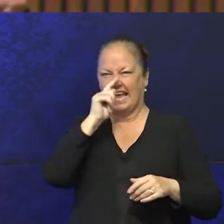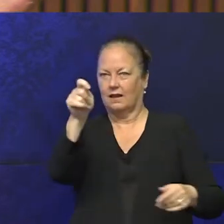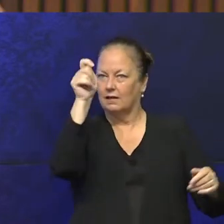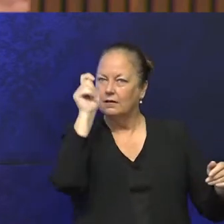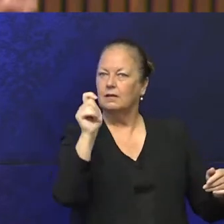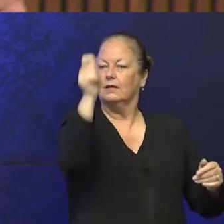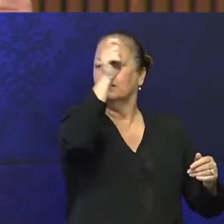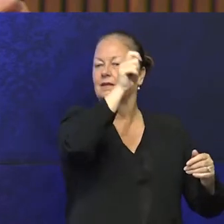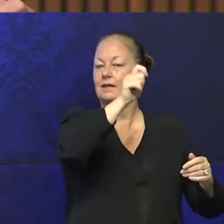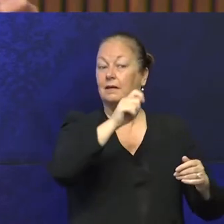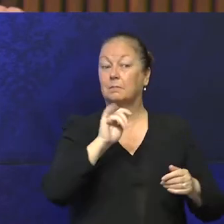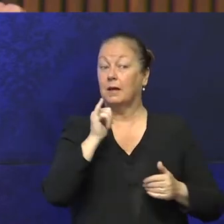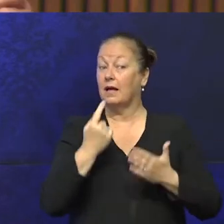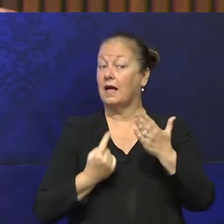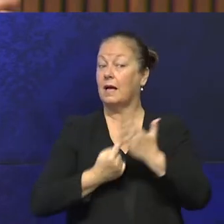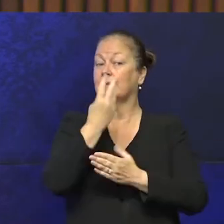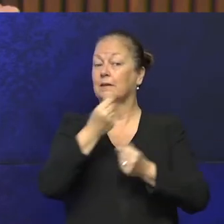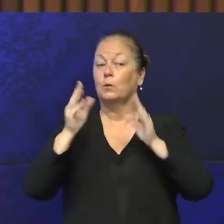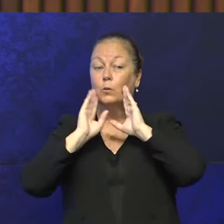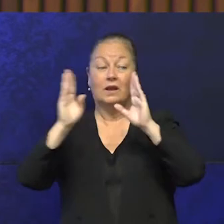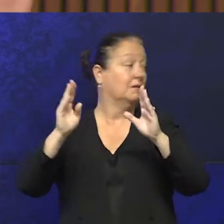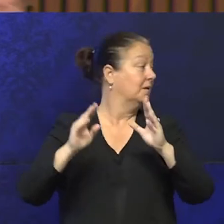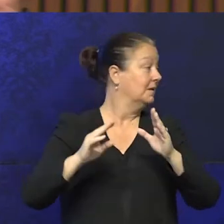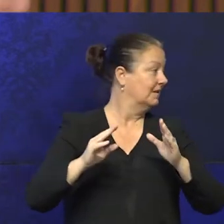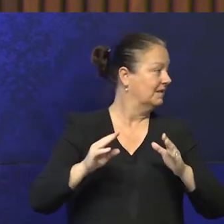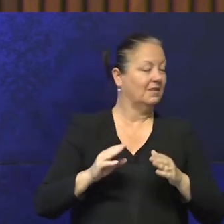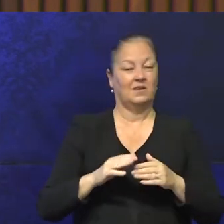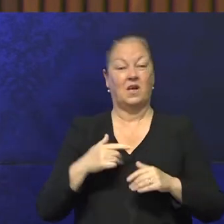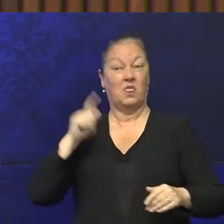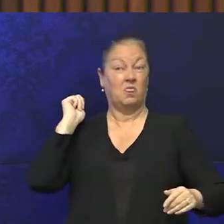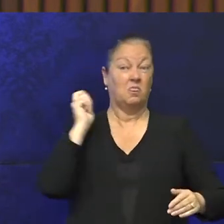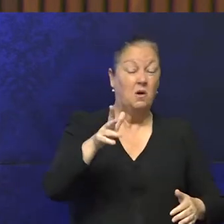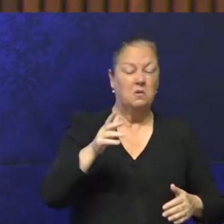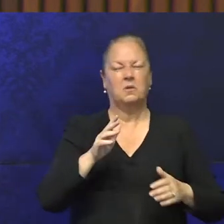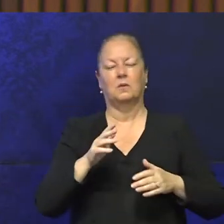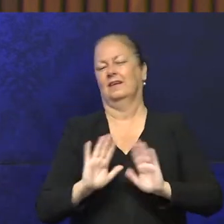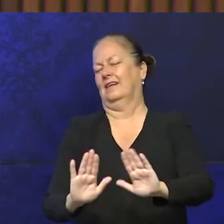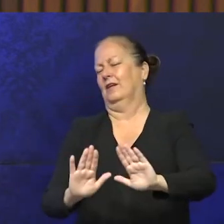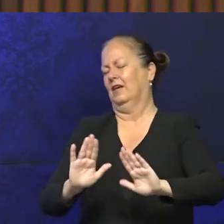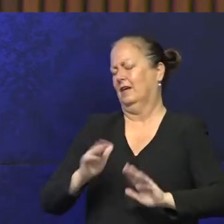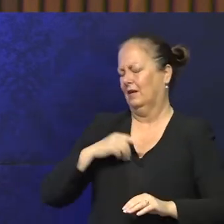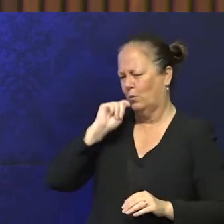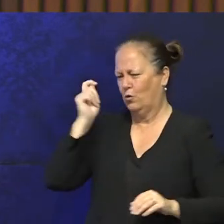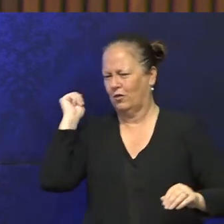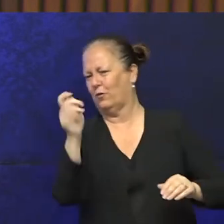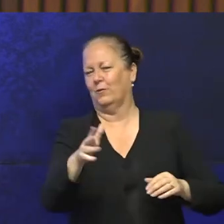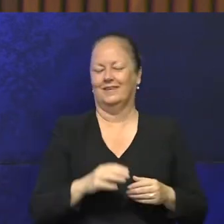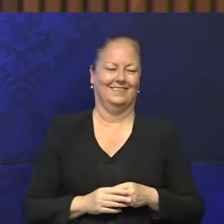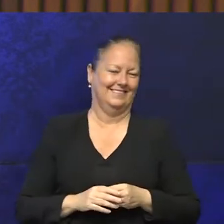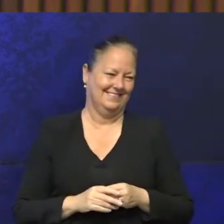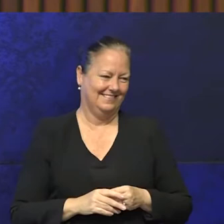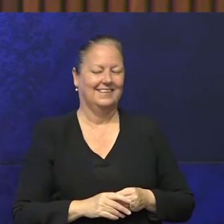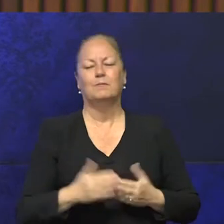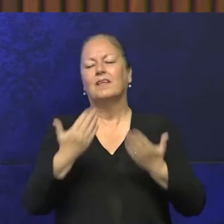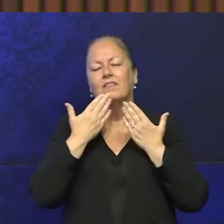wand one day and it might happen, either they will throw it at them, one or the other, no we're not like that, but anyway look, I